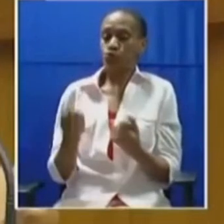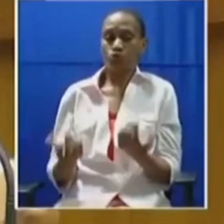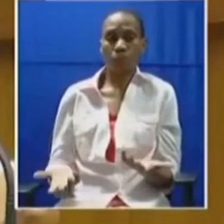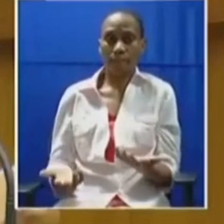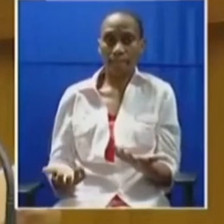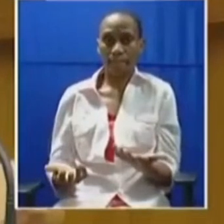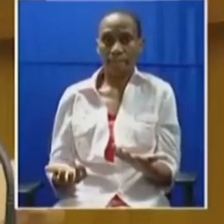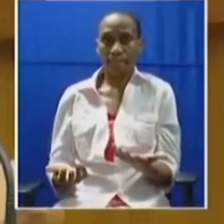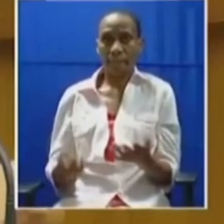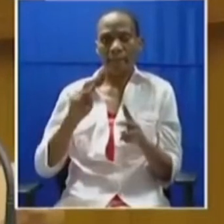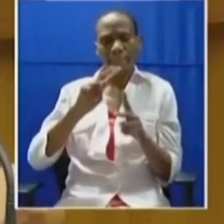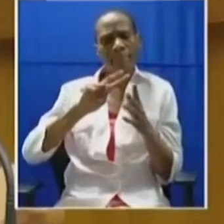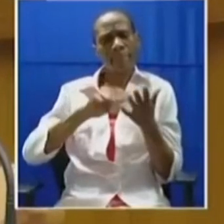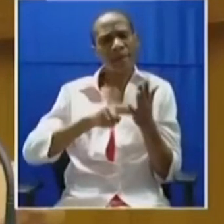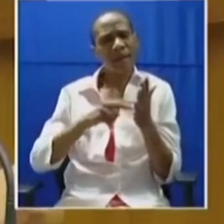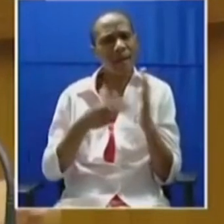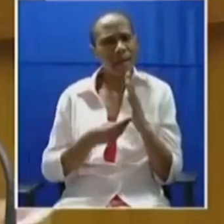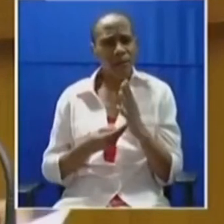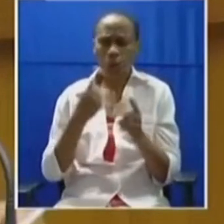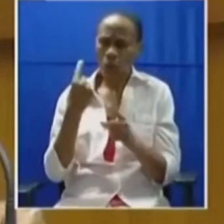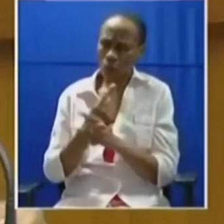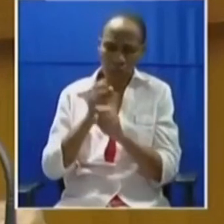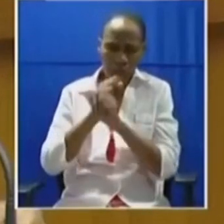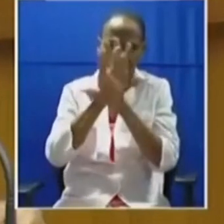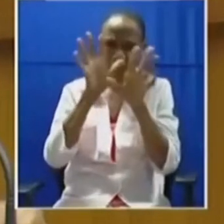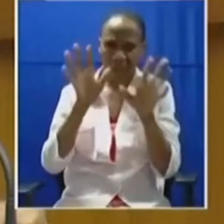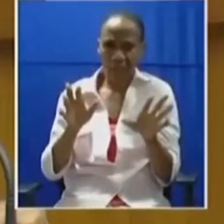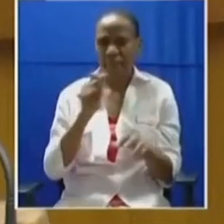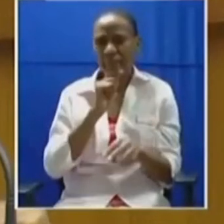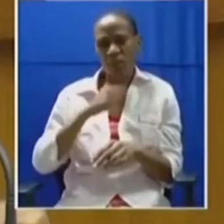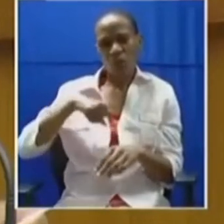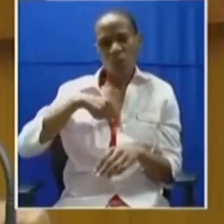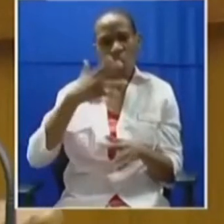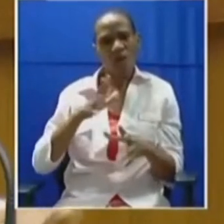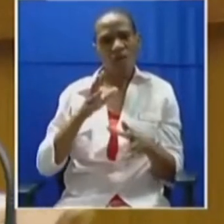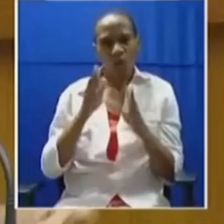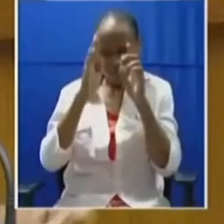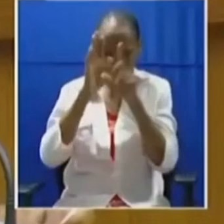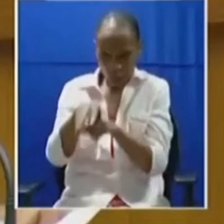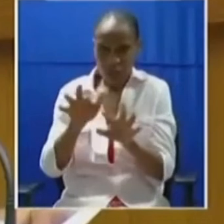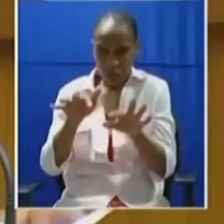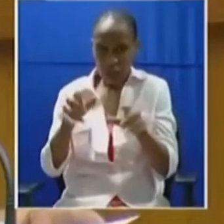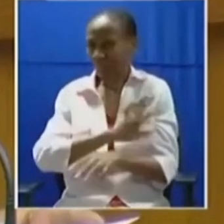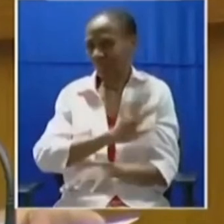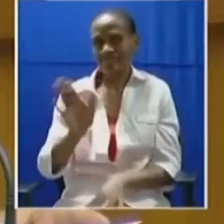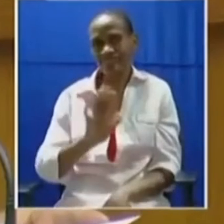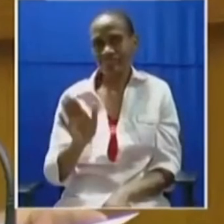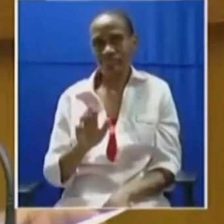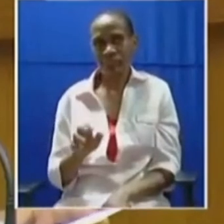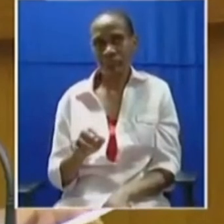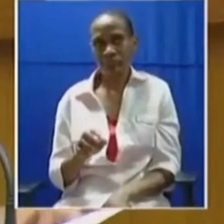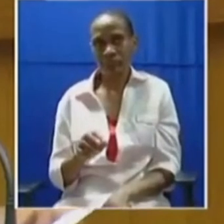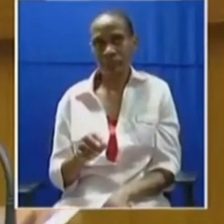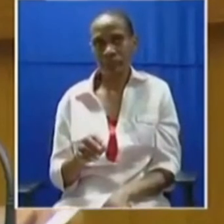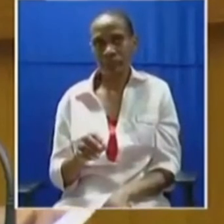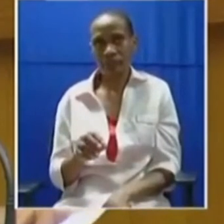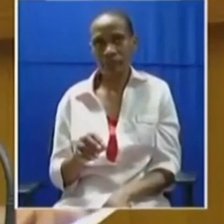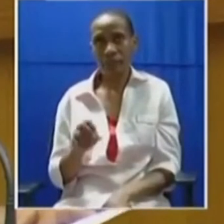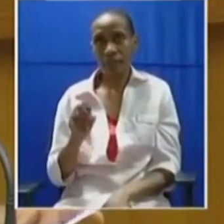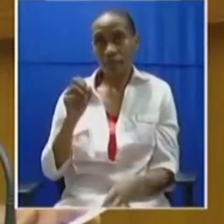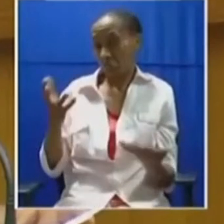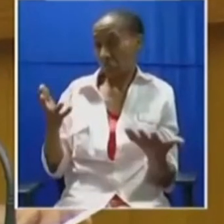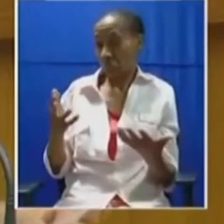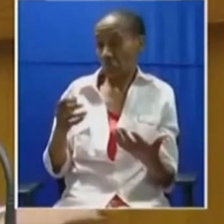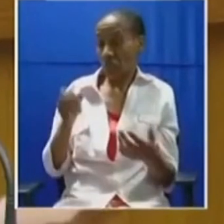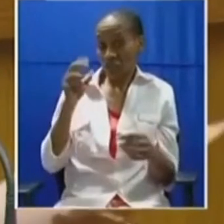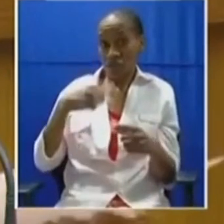The intention has never been to run a referendum. Because if we had conducted a referendum, you can be